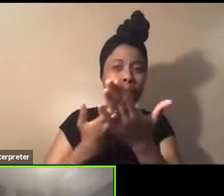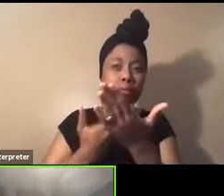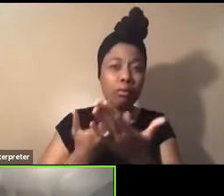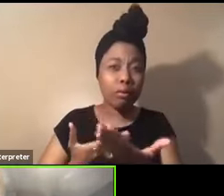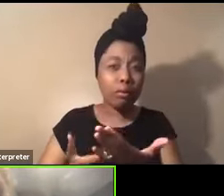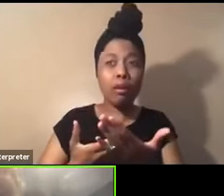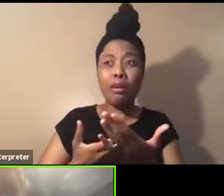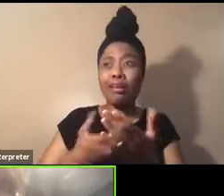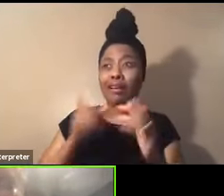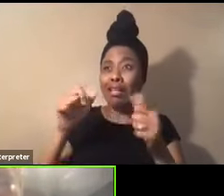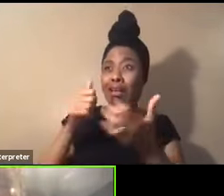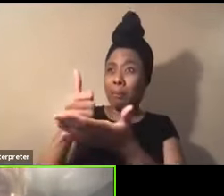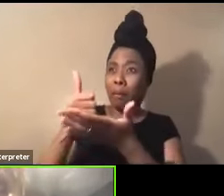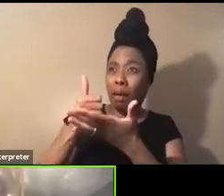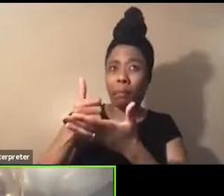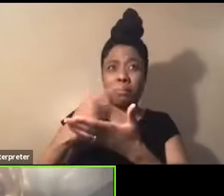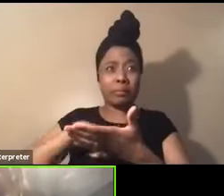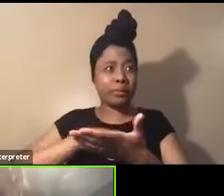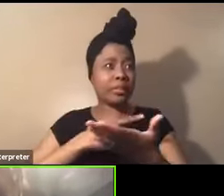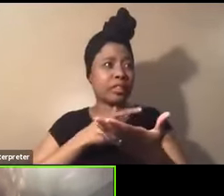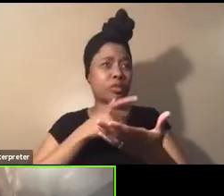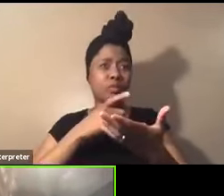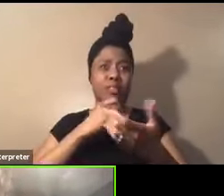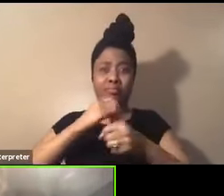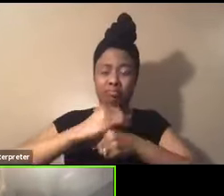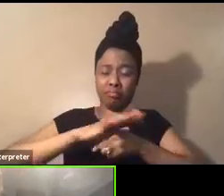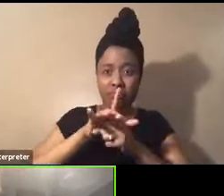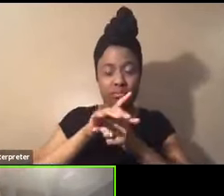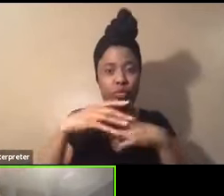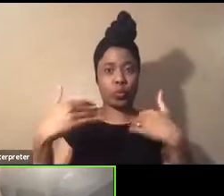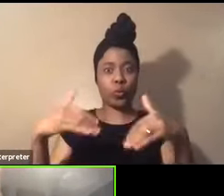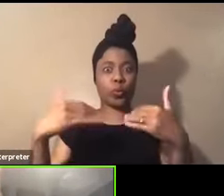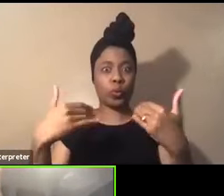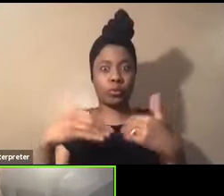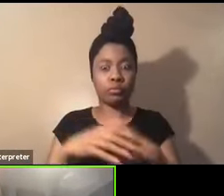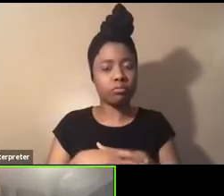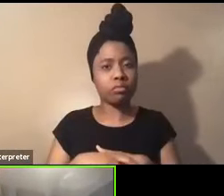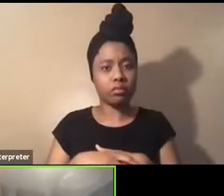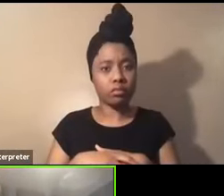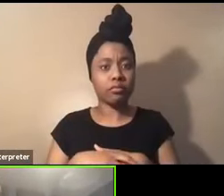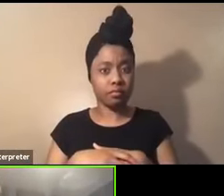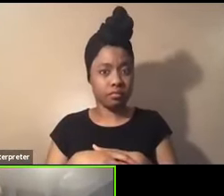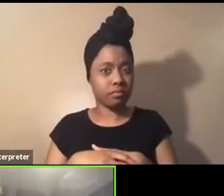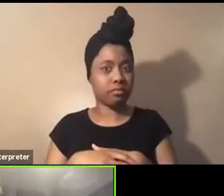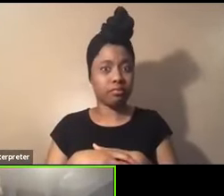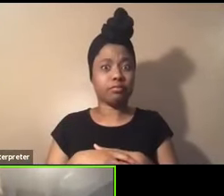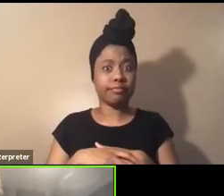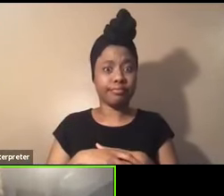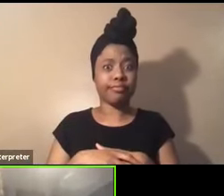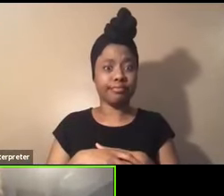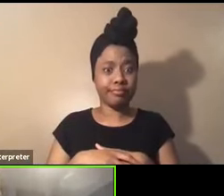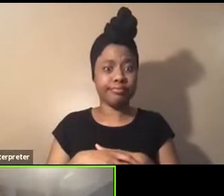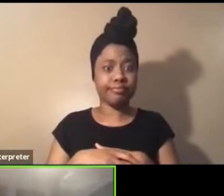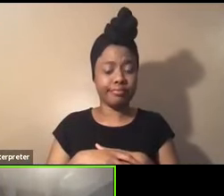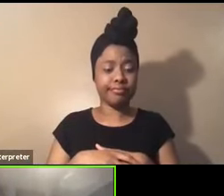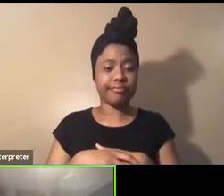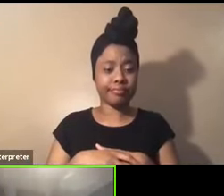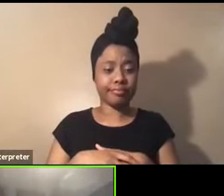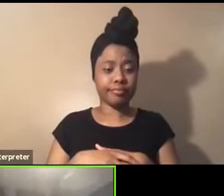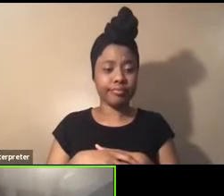could be helping us, you know, with this pandemic that we have going on now. You know, these were, these were old, these were